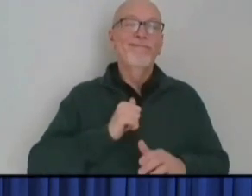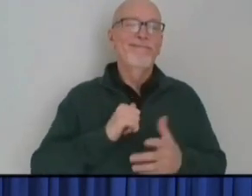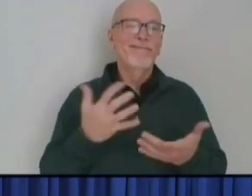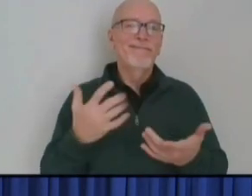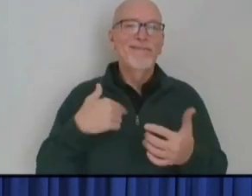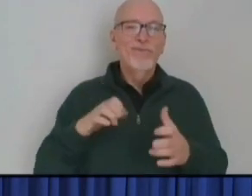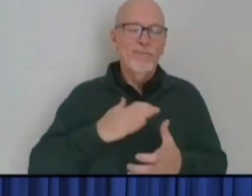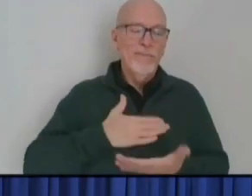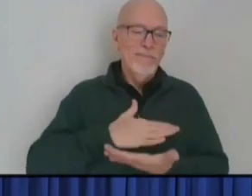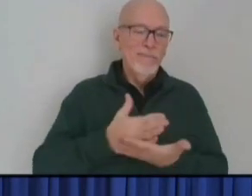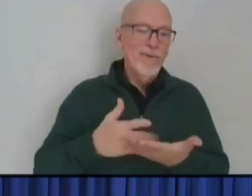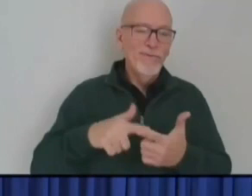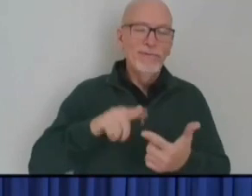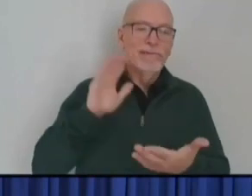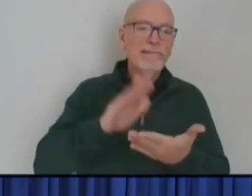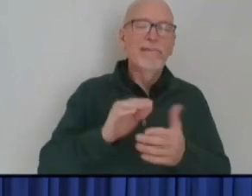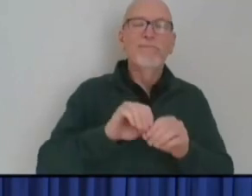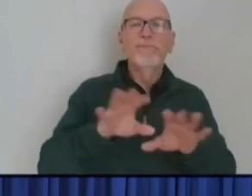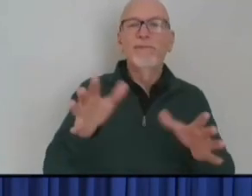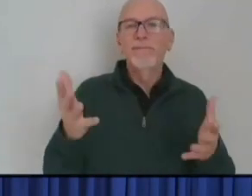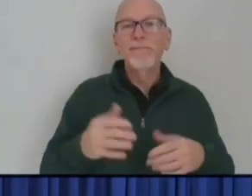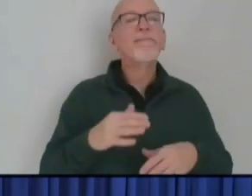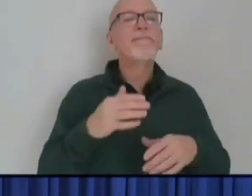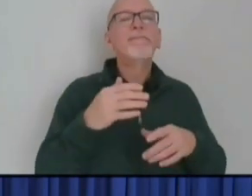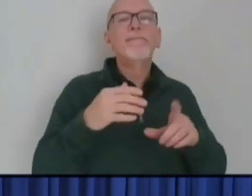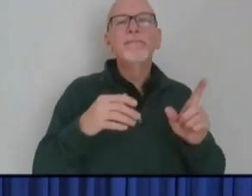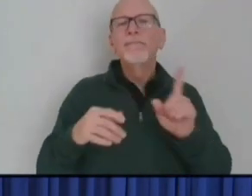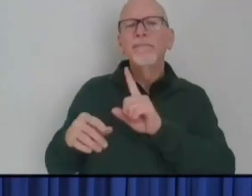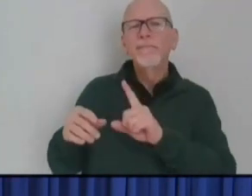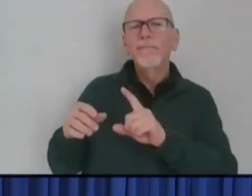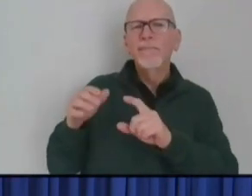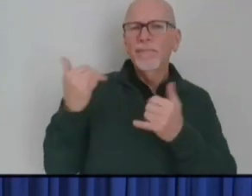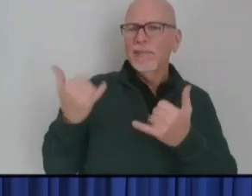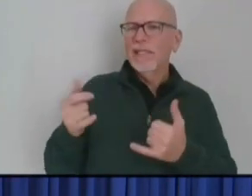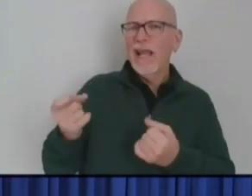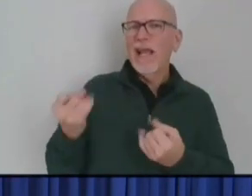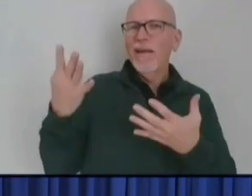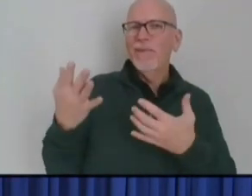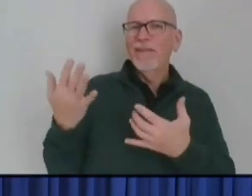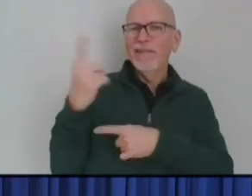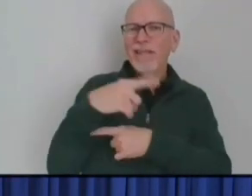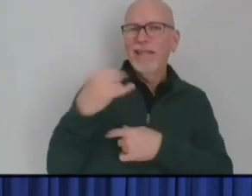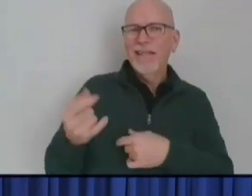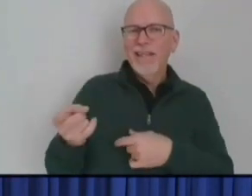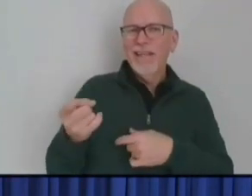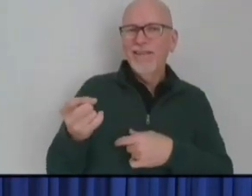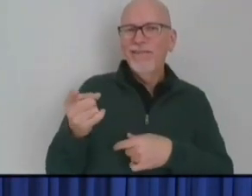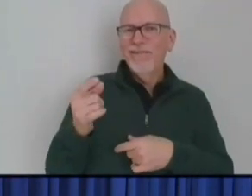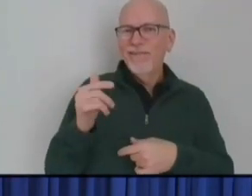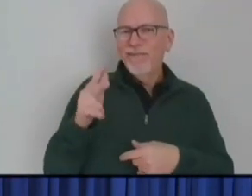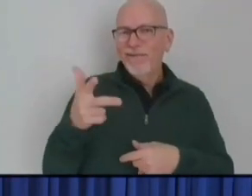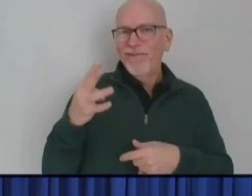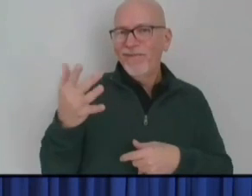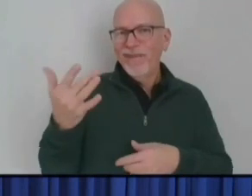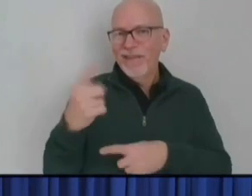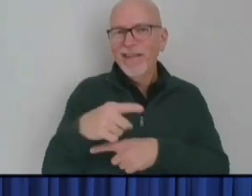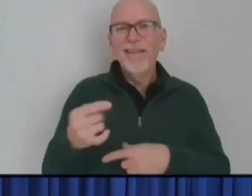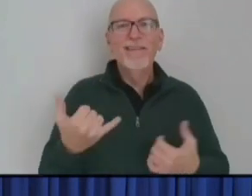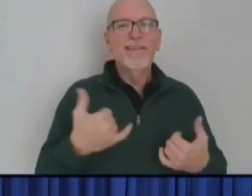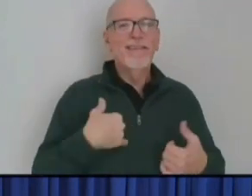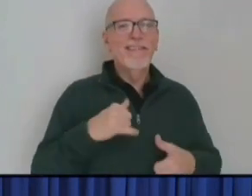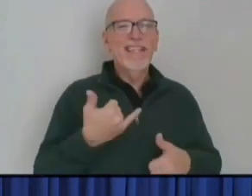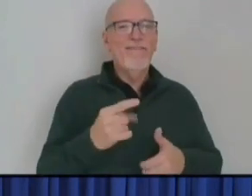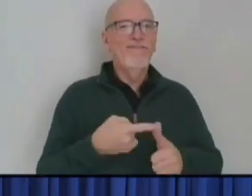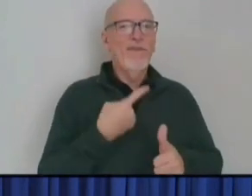my part to stop the spread. Two questions today. What day of your sentence are you serving? I am within the first